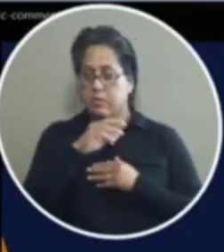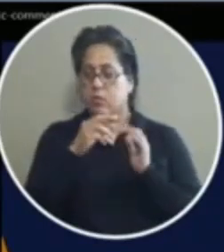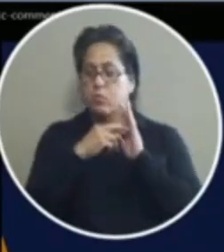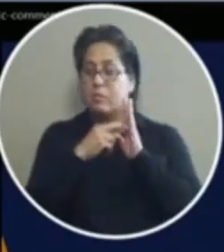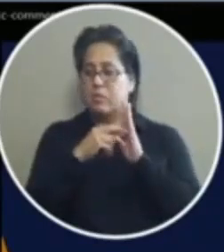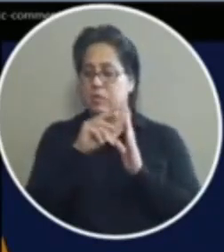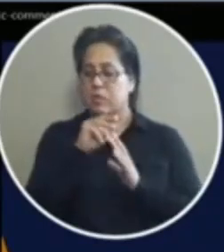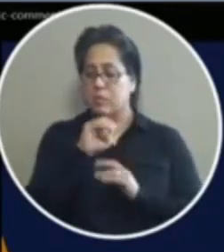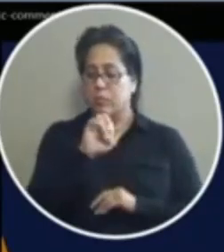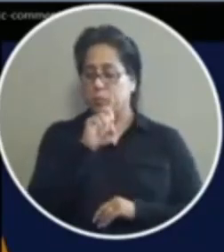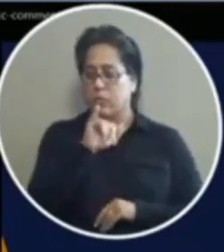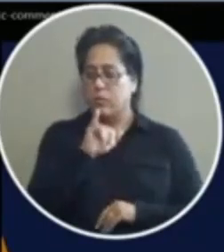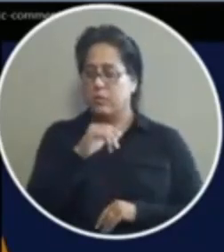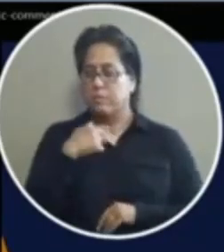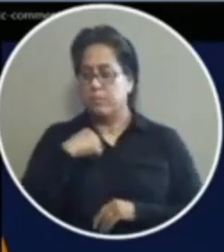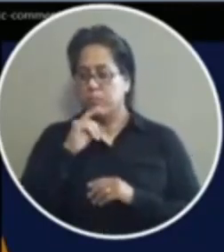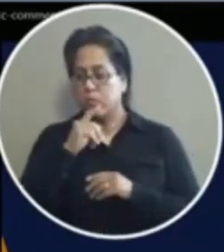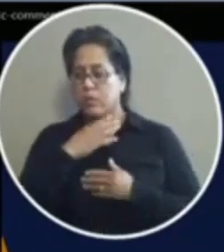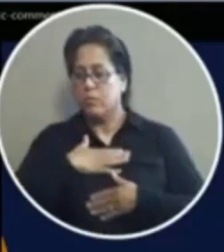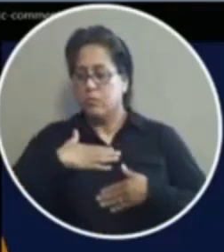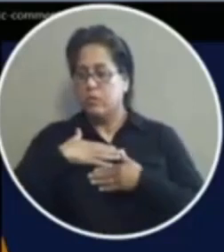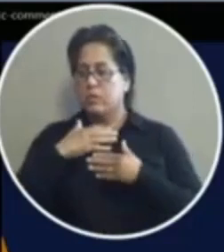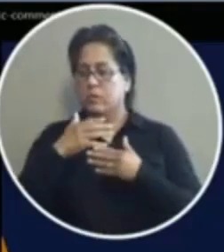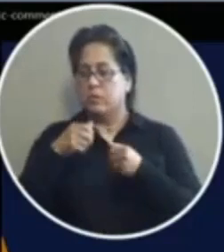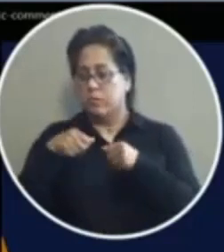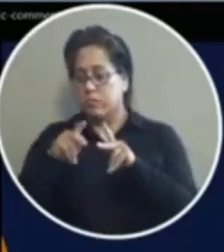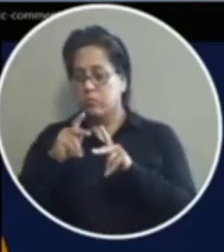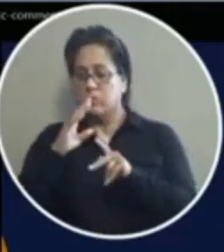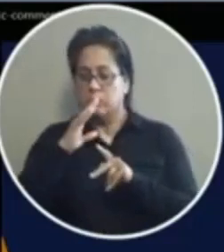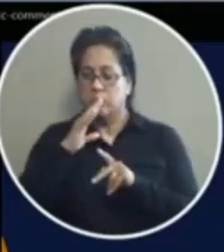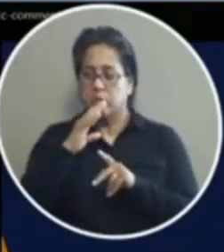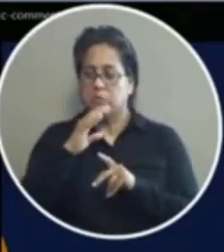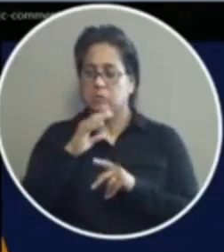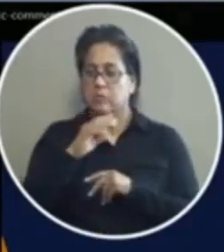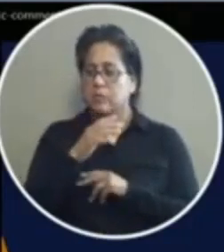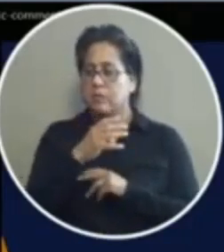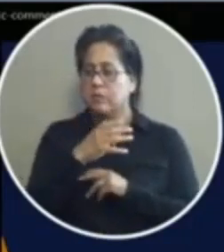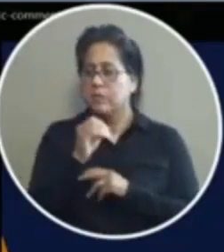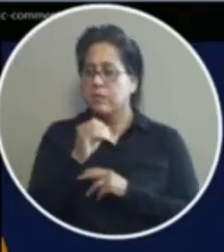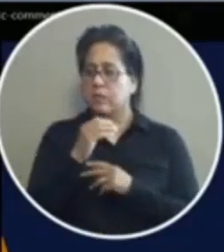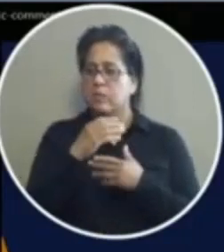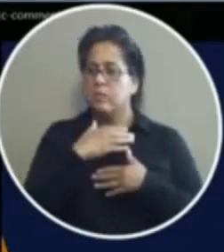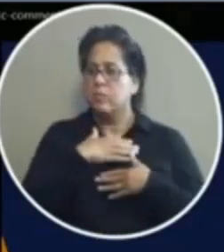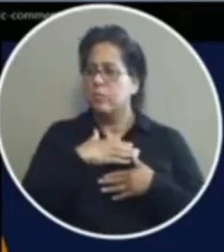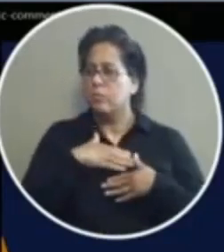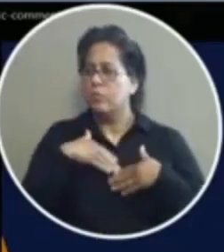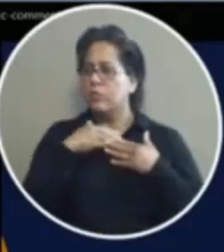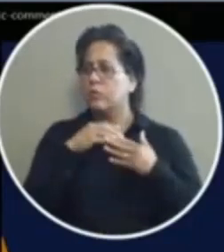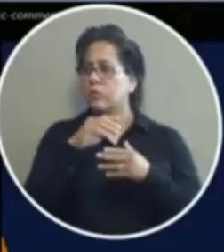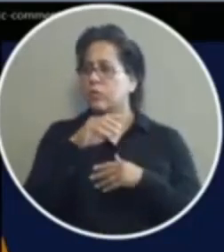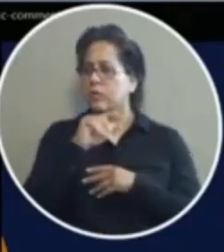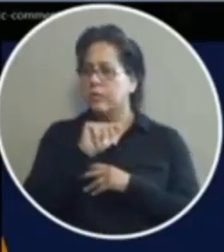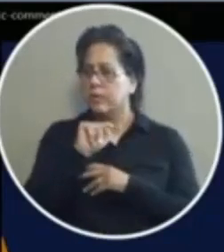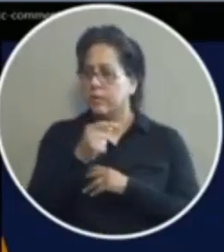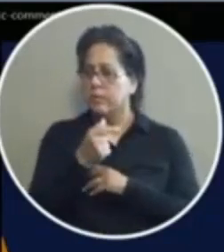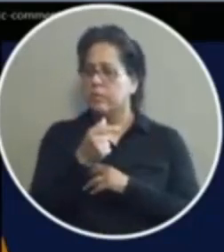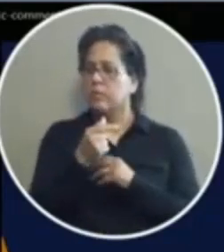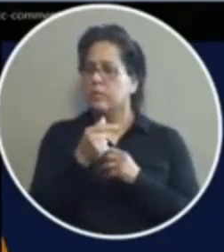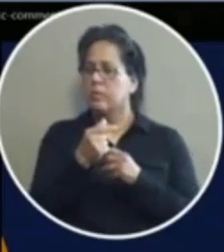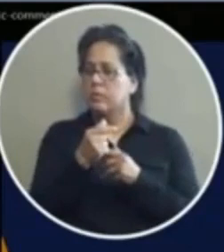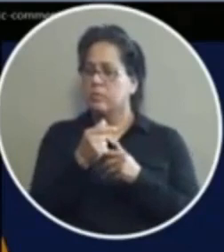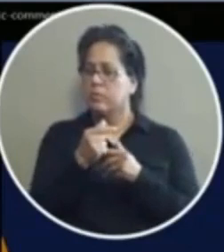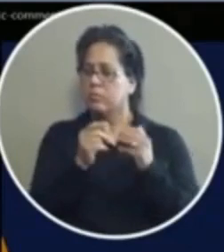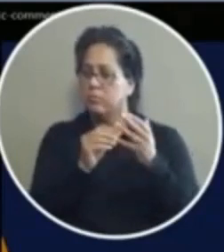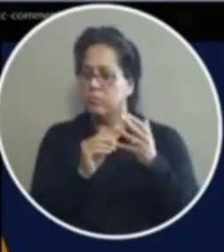um uh to speak i certainly appreciate um i think it was mr gonzalez um